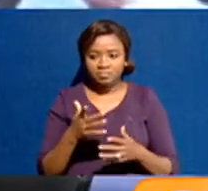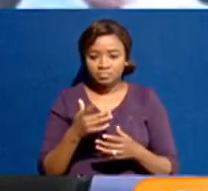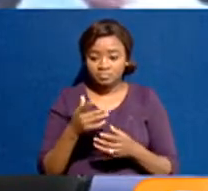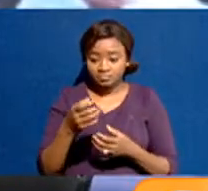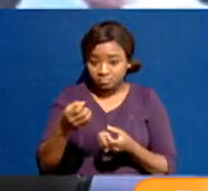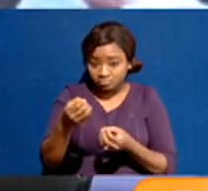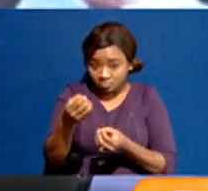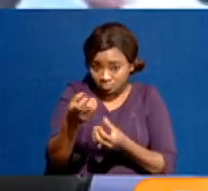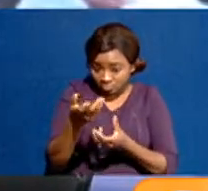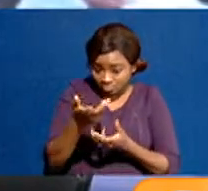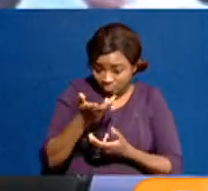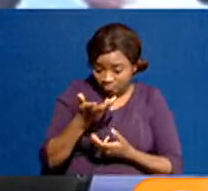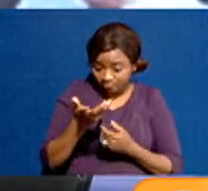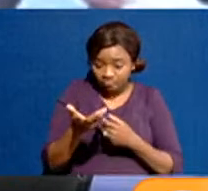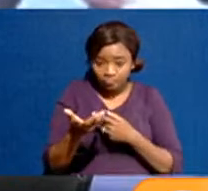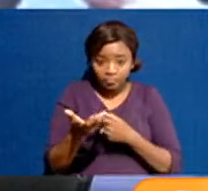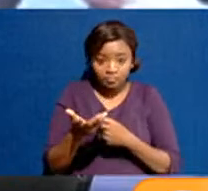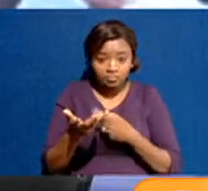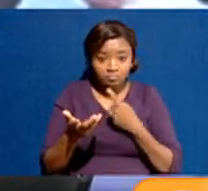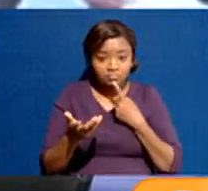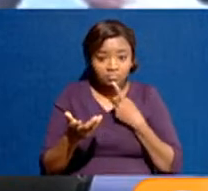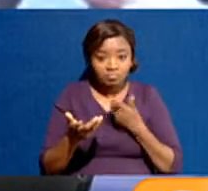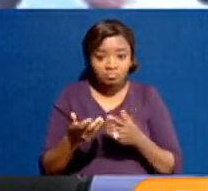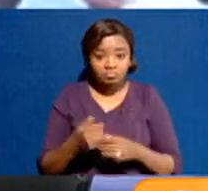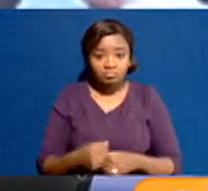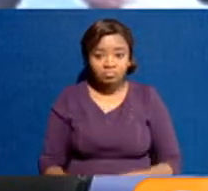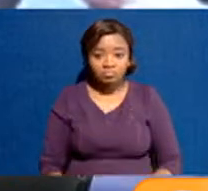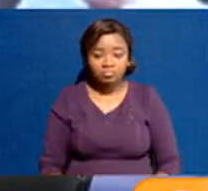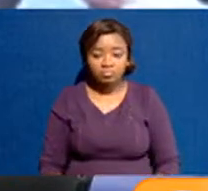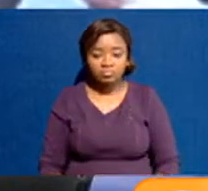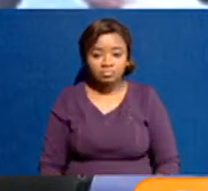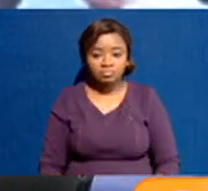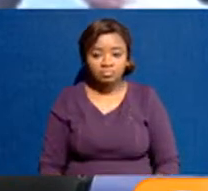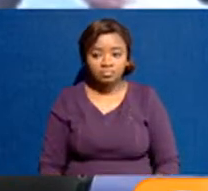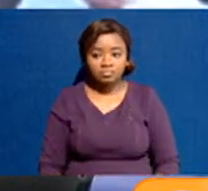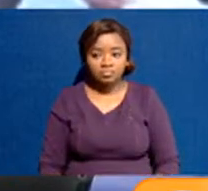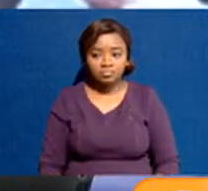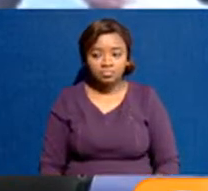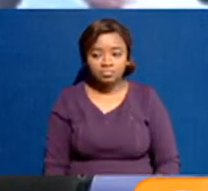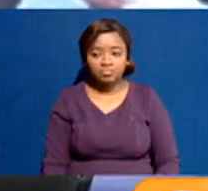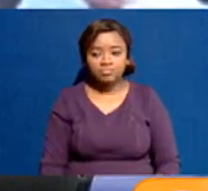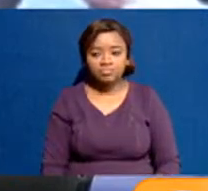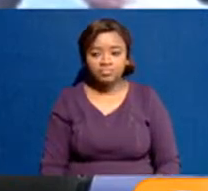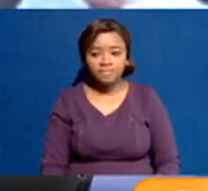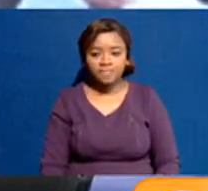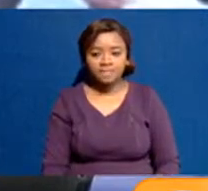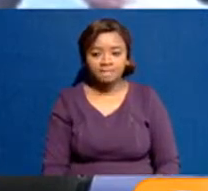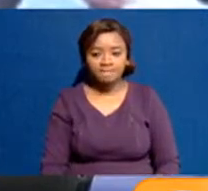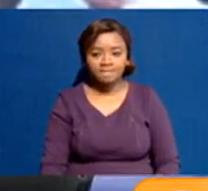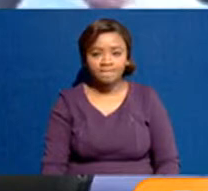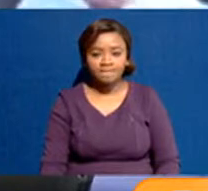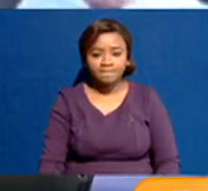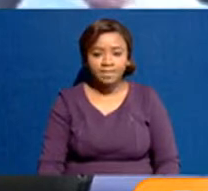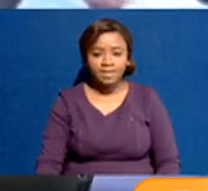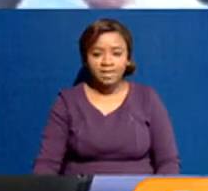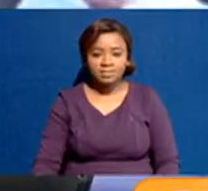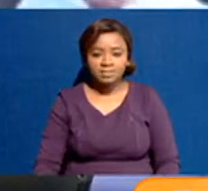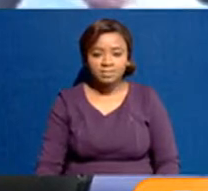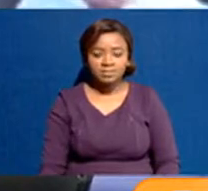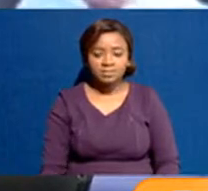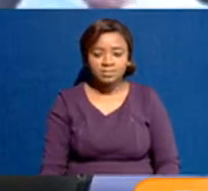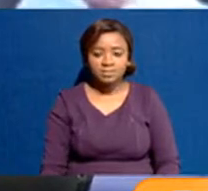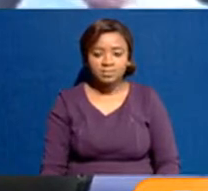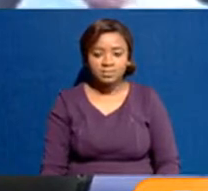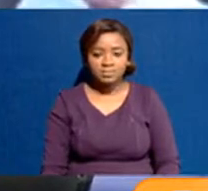the gates right now are actually being overpowered. And then people are storming in and looting. So